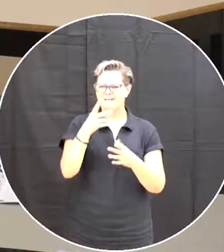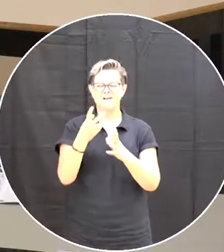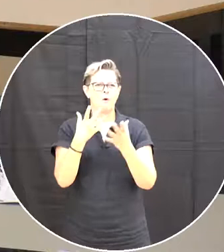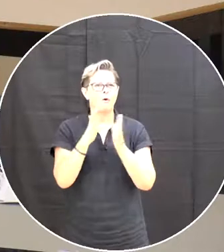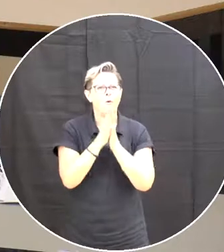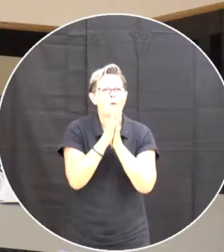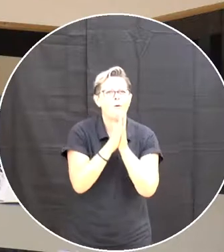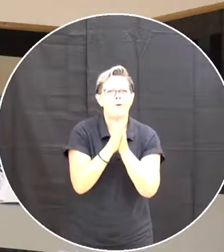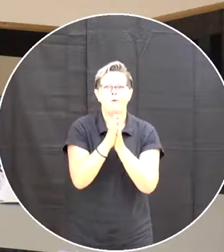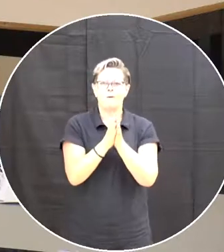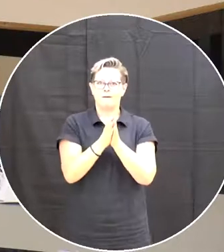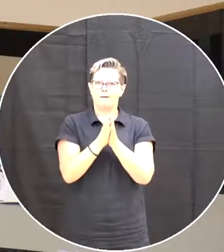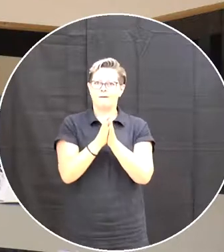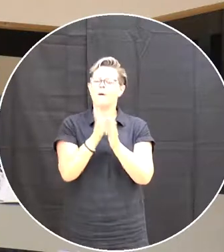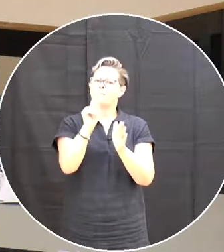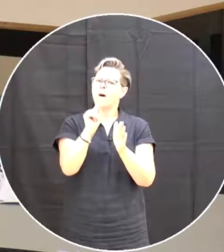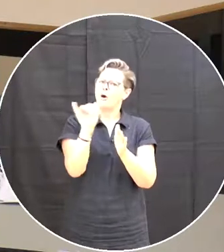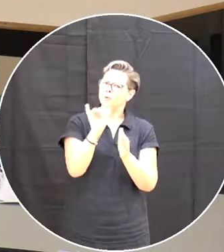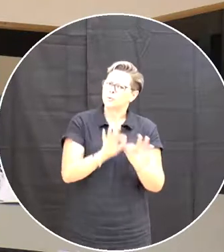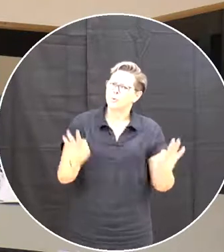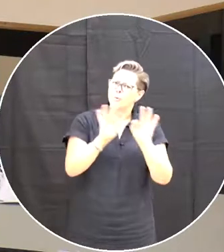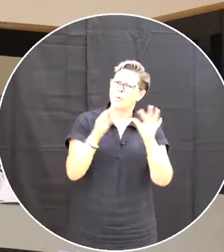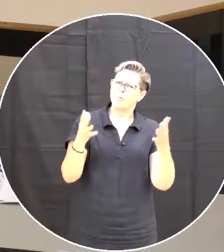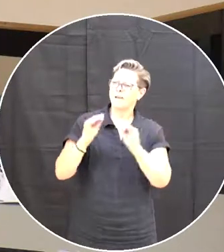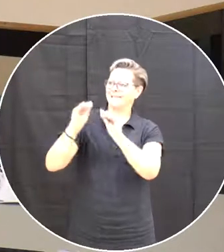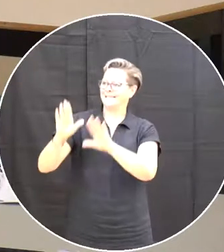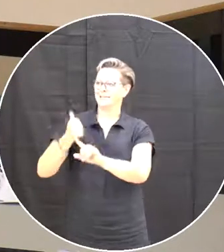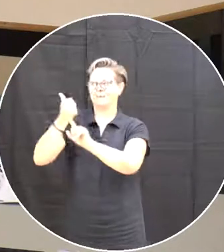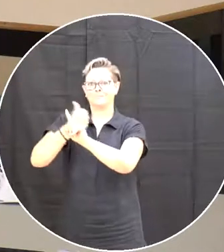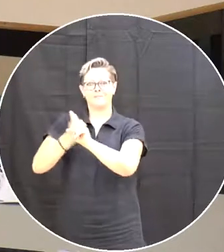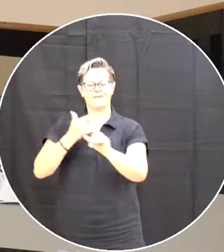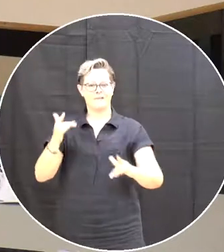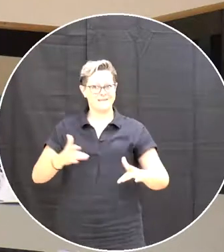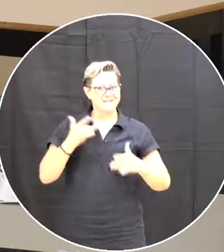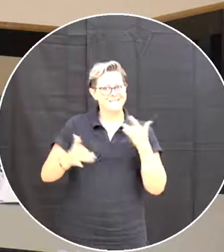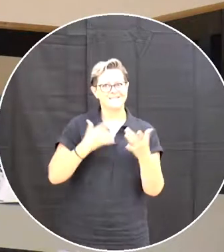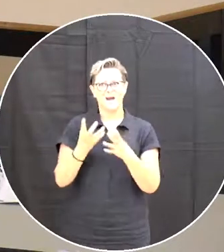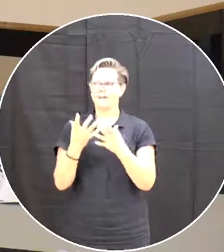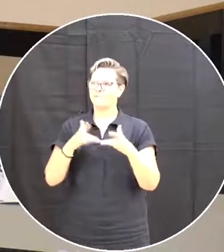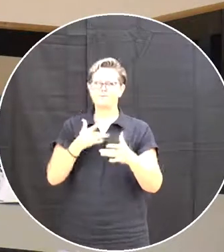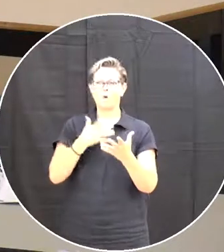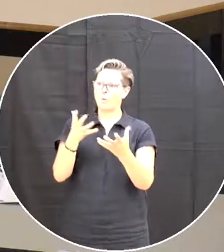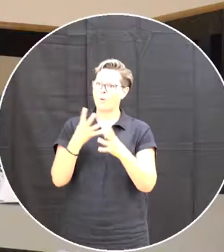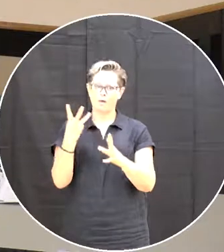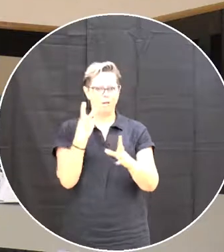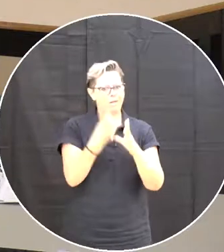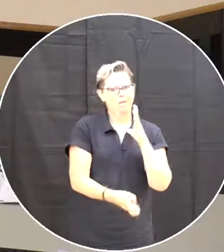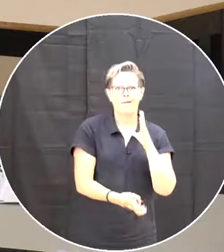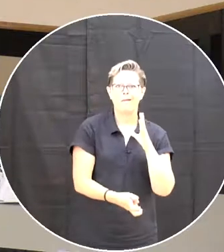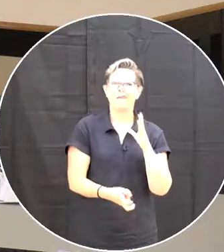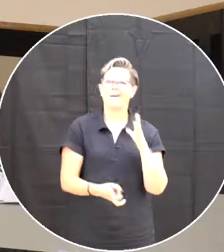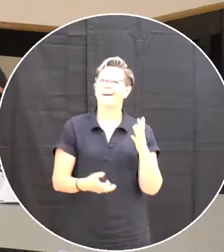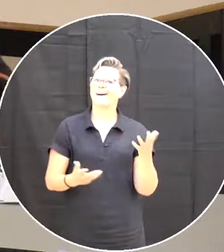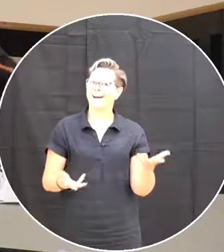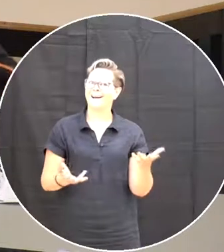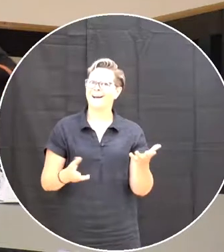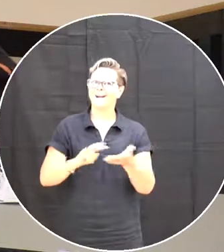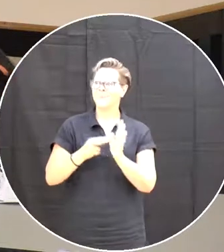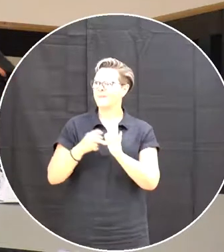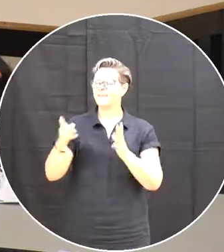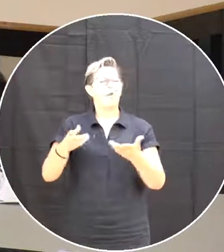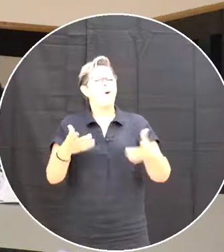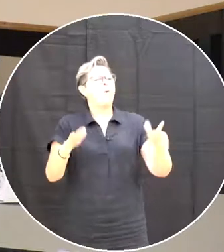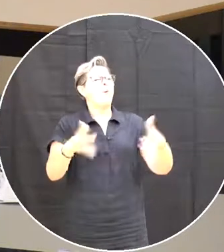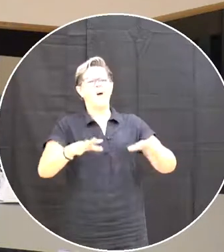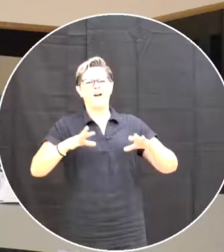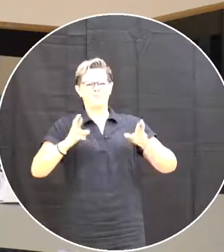also Just as importantly Teachers are getting excited And engaged again With some even not going through The phases of retirement Delaying